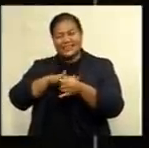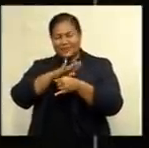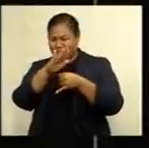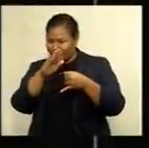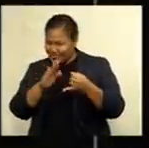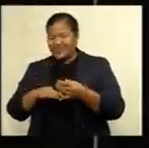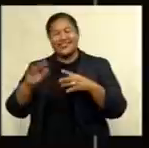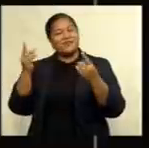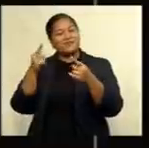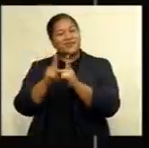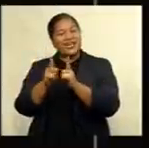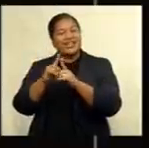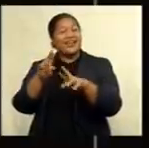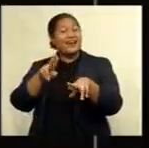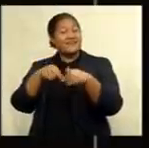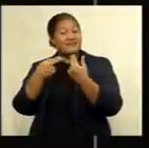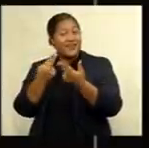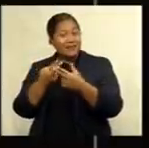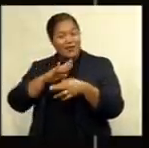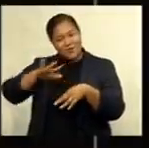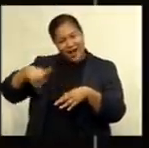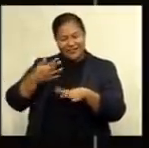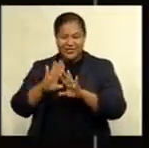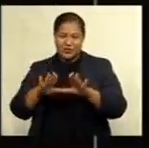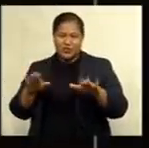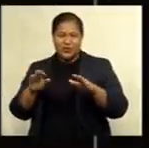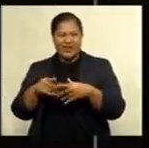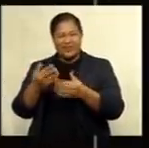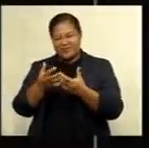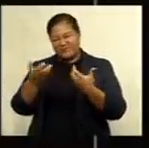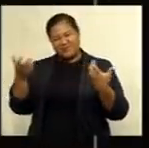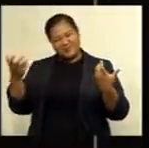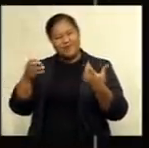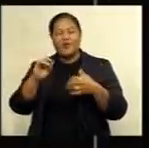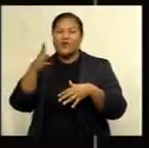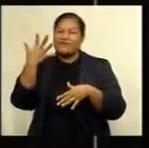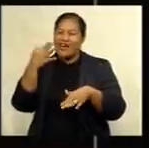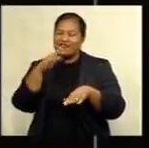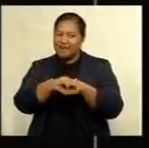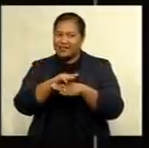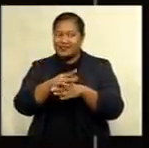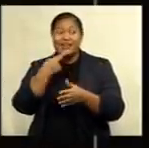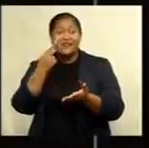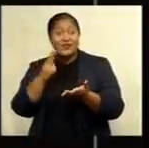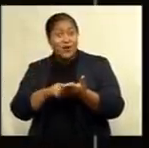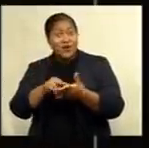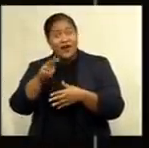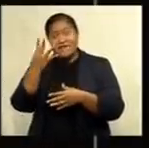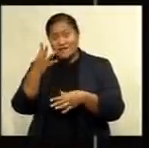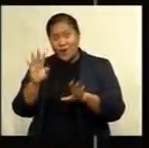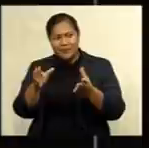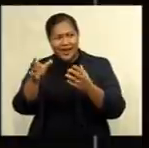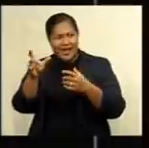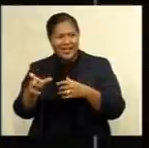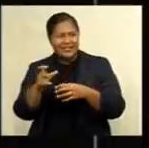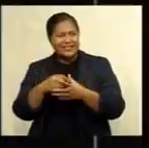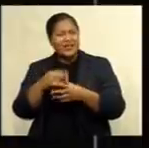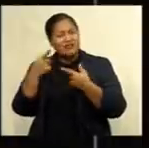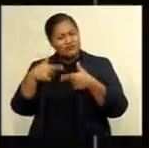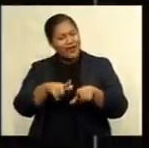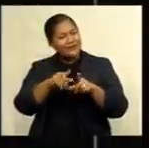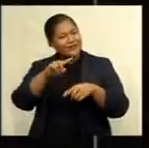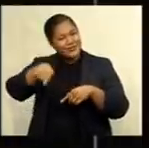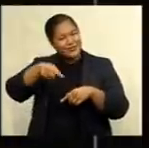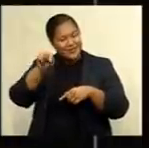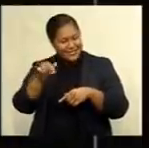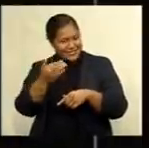after being separated for five months. As Venina Rakautonga reports, four players from the gold medal winning team traveled to Suva this